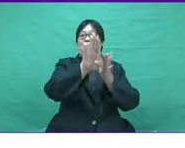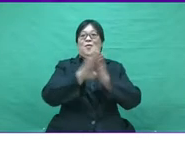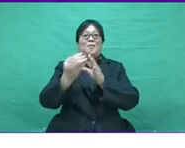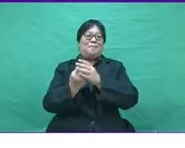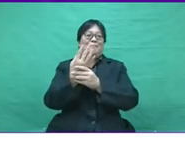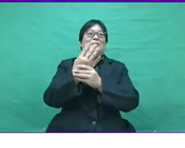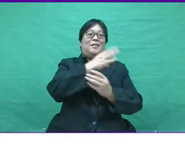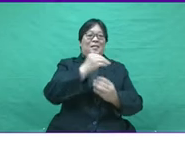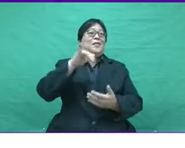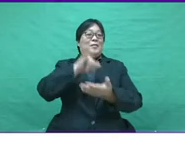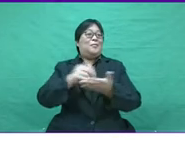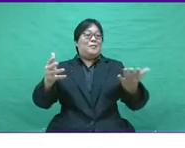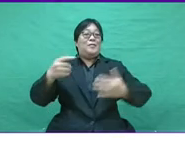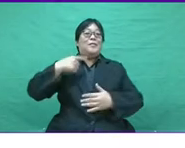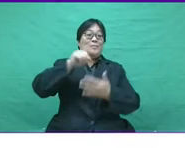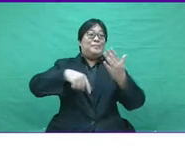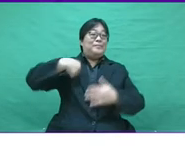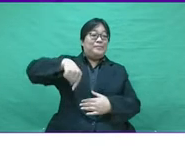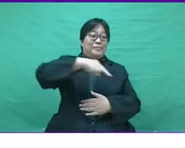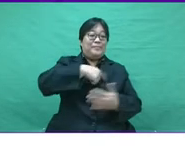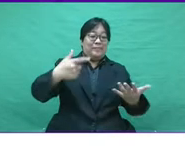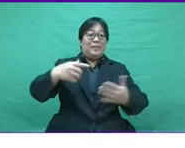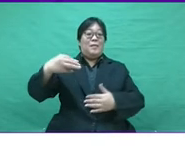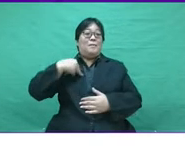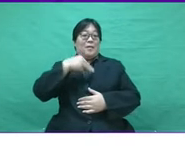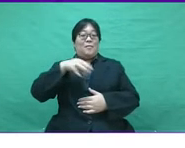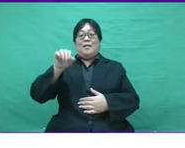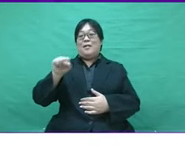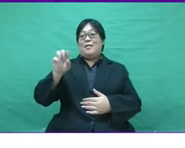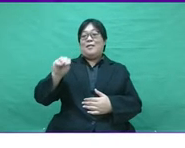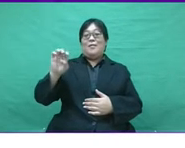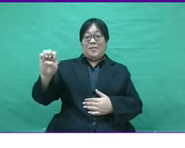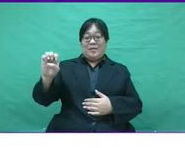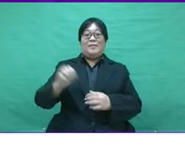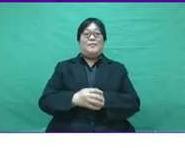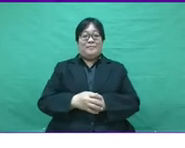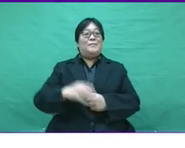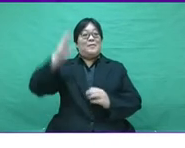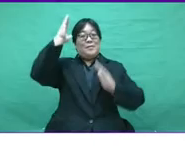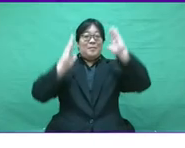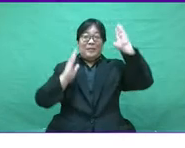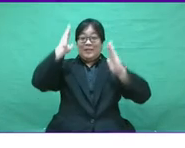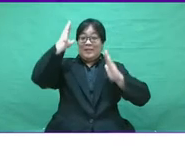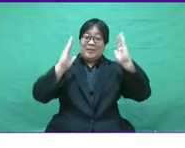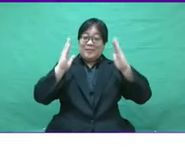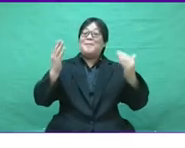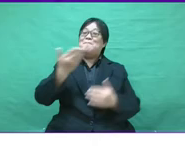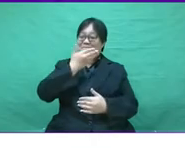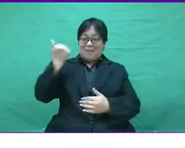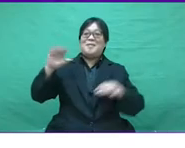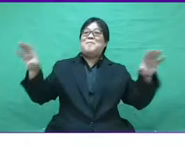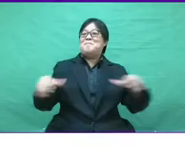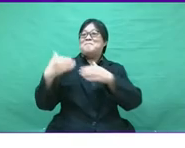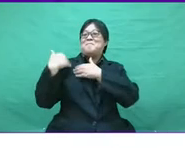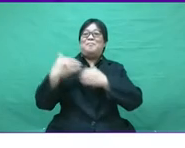providing job and growth opportunity and that is what members of SME